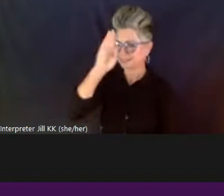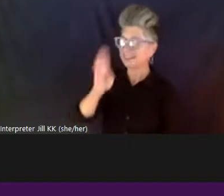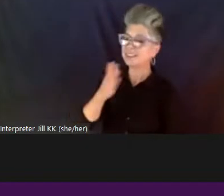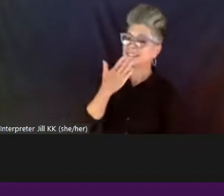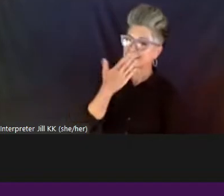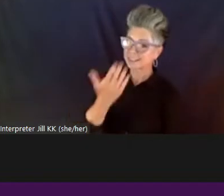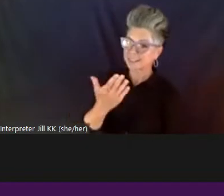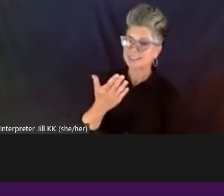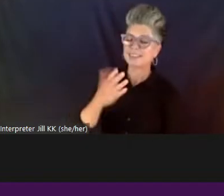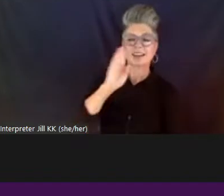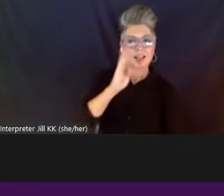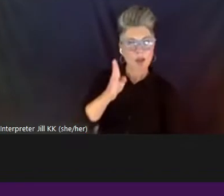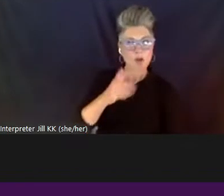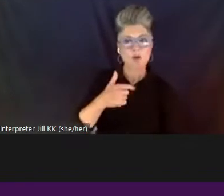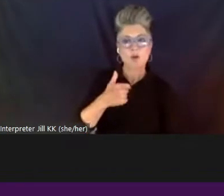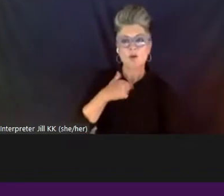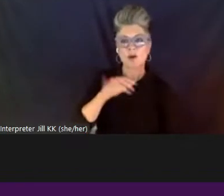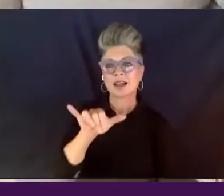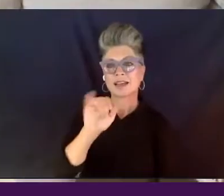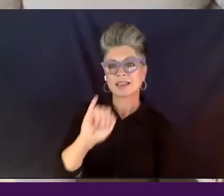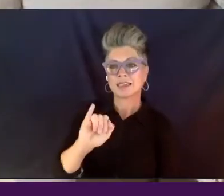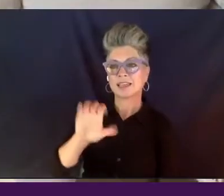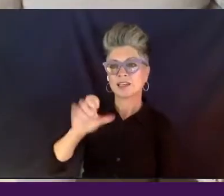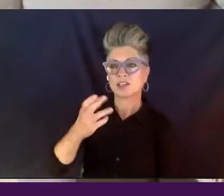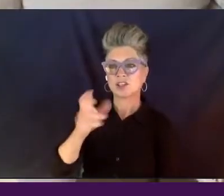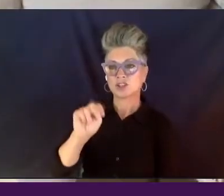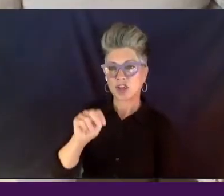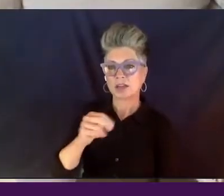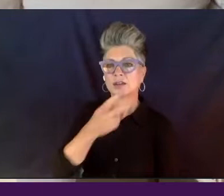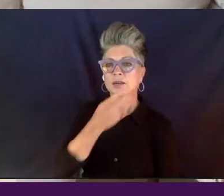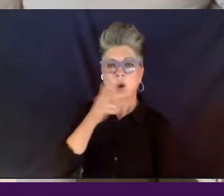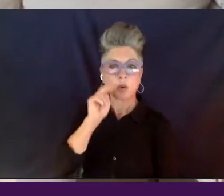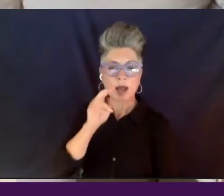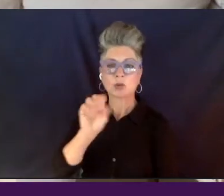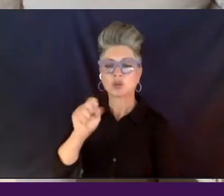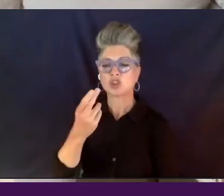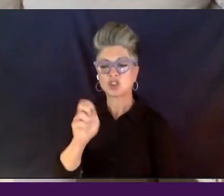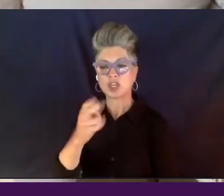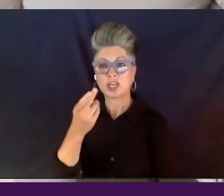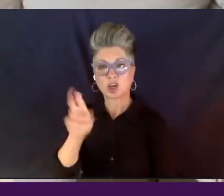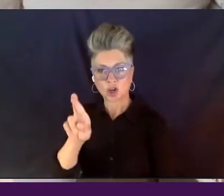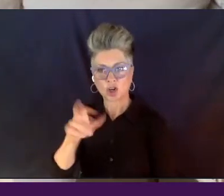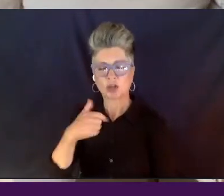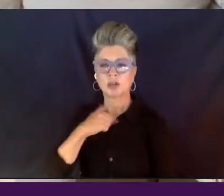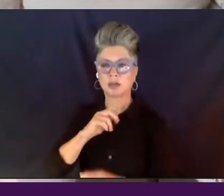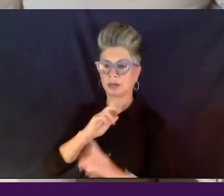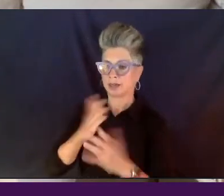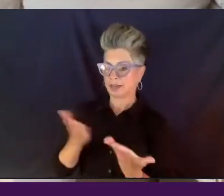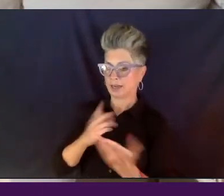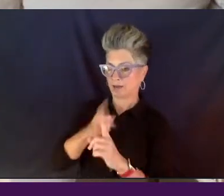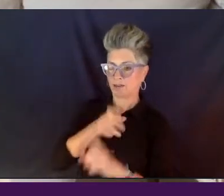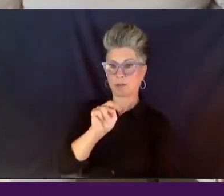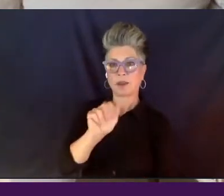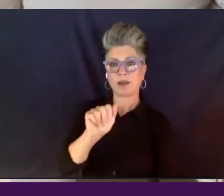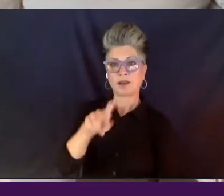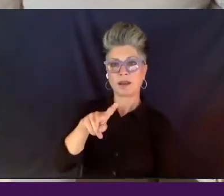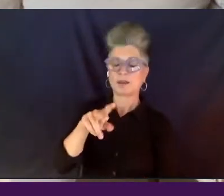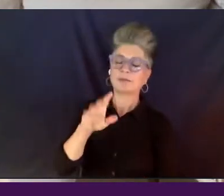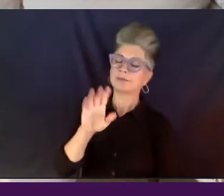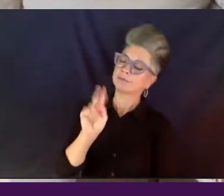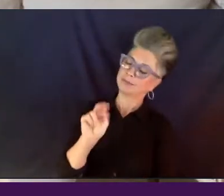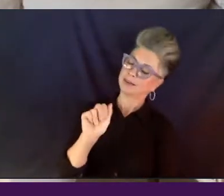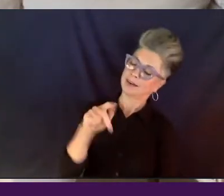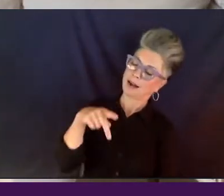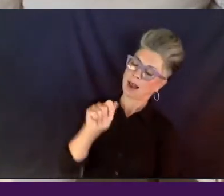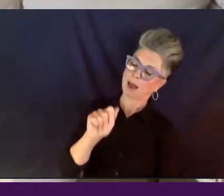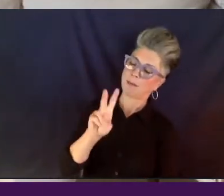Hi, everyone. I'm Yi Chen. My pronoun is she and her. And I'm joining you from Napa Valley, the traditional homelands